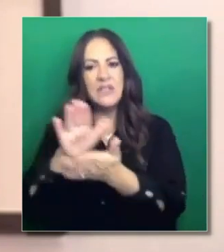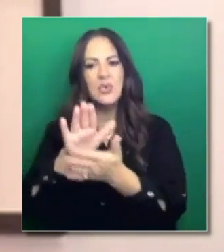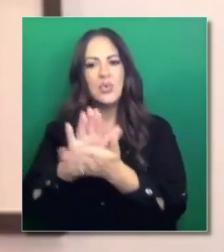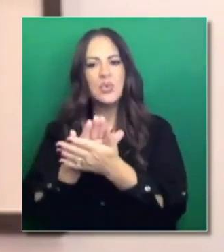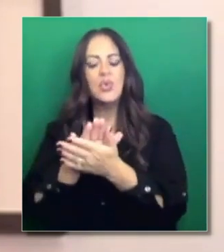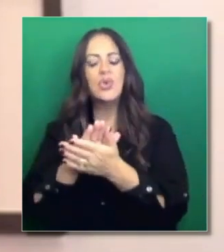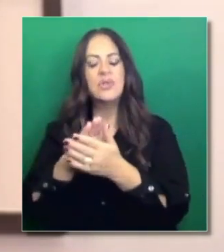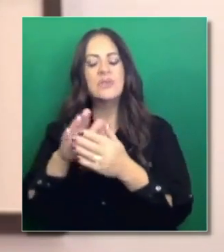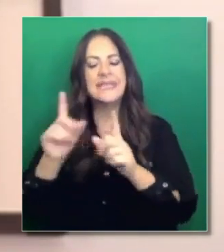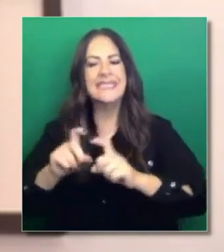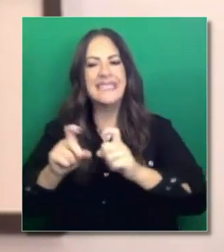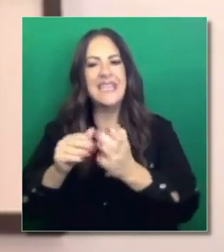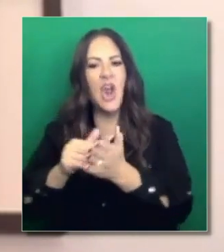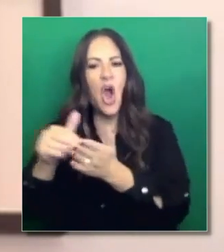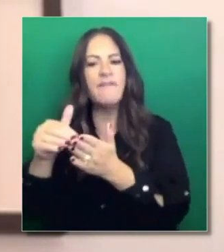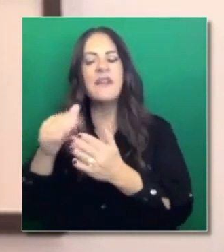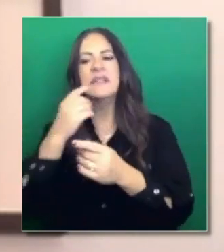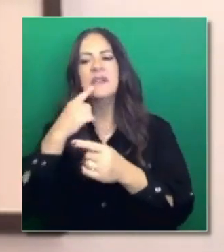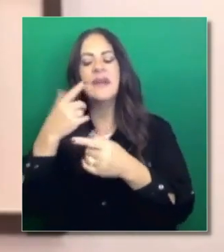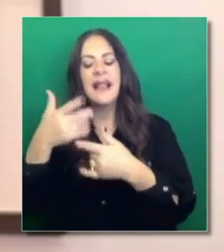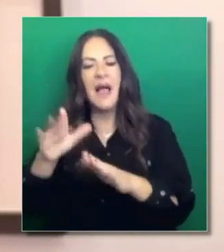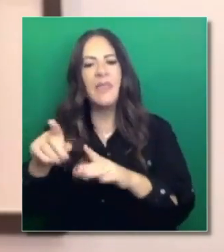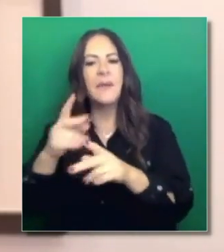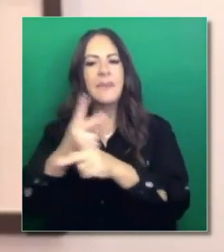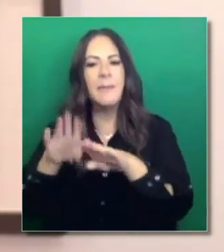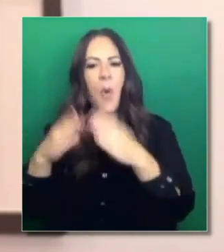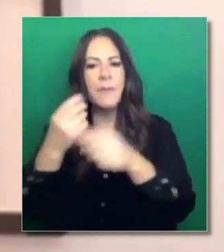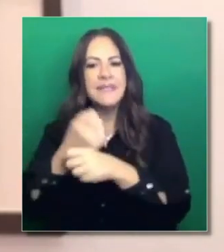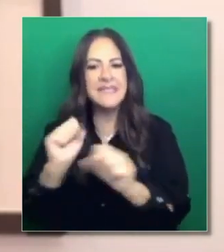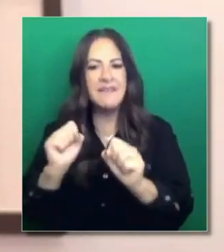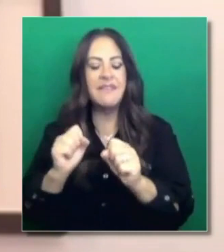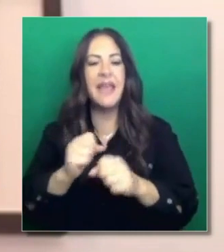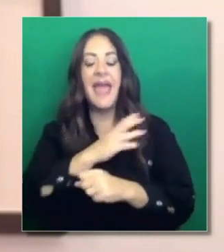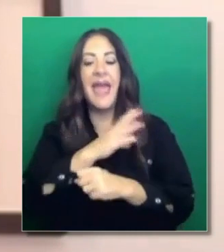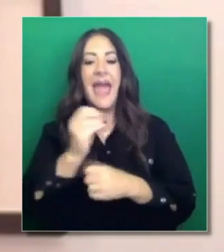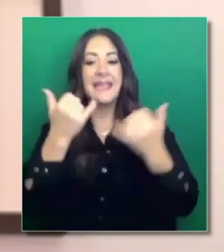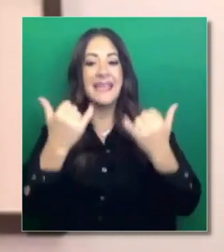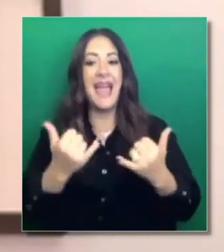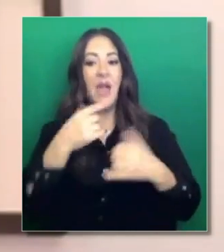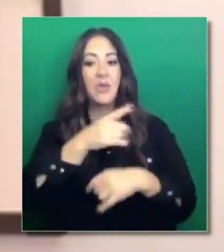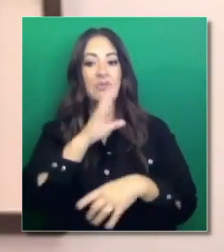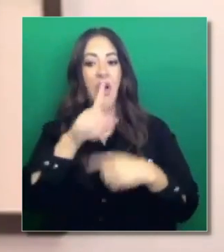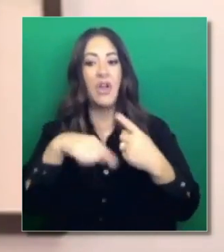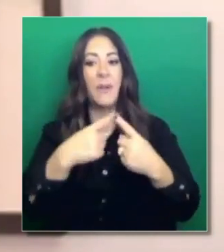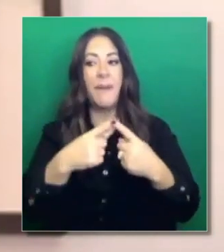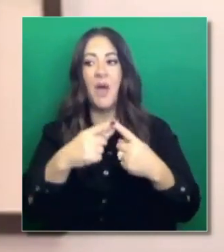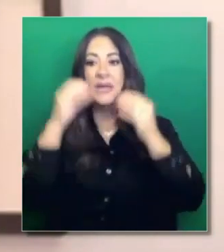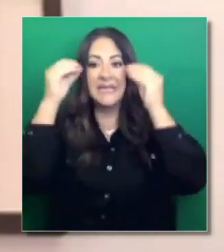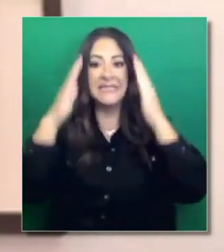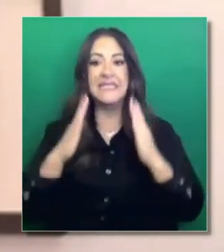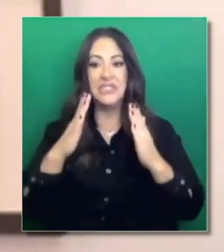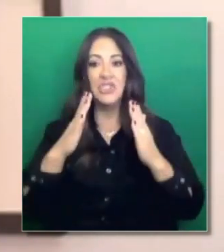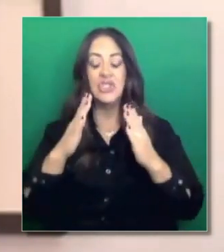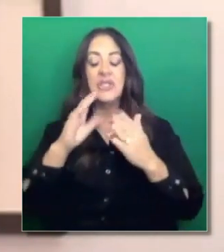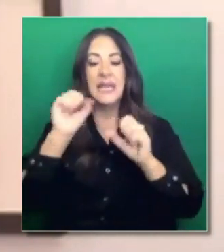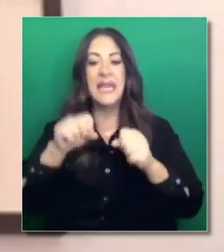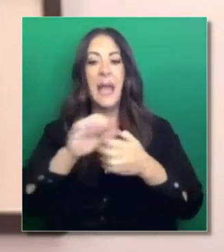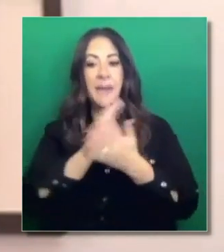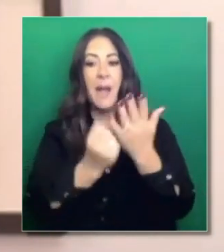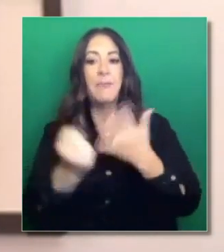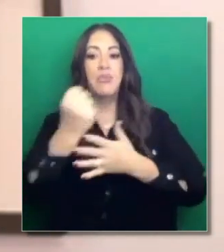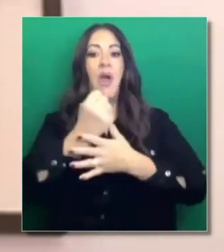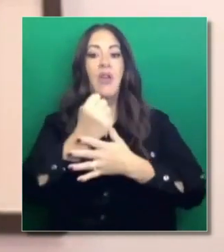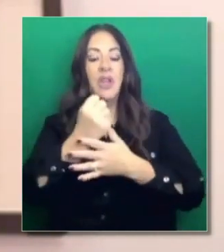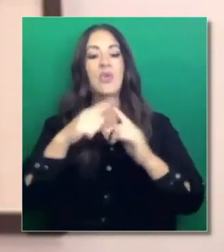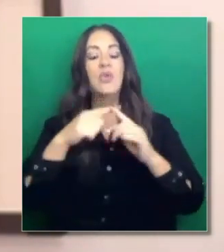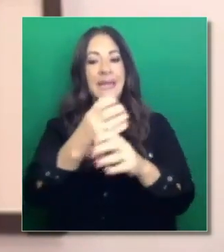There's no question that the vaccine, when it's available, will be a game changer. You reference educators being at the front of the line. That